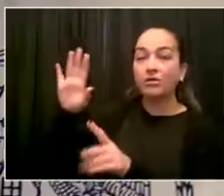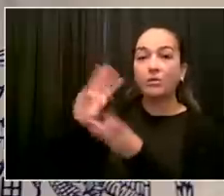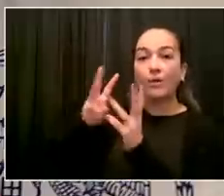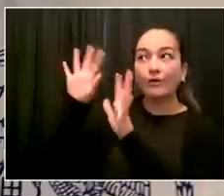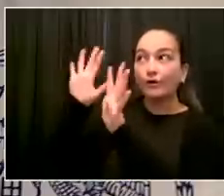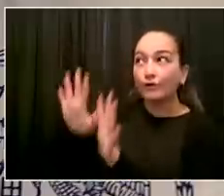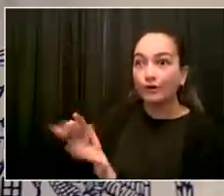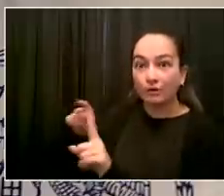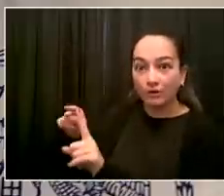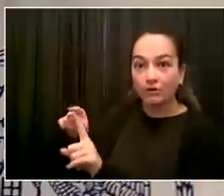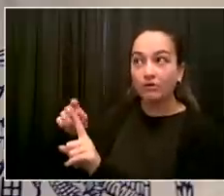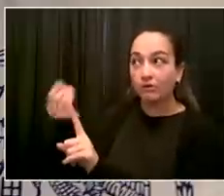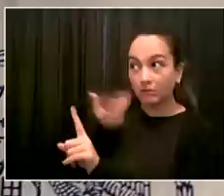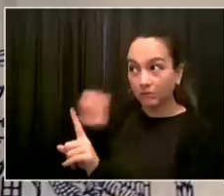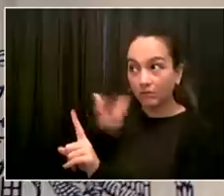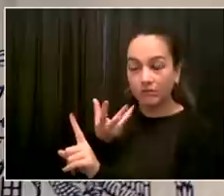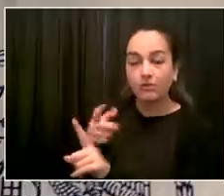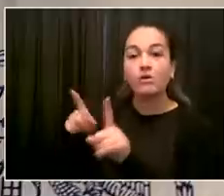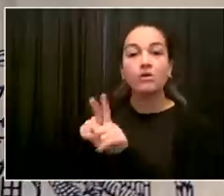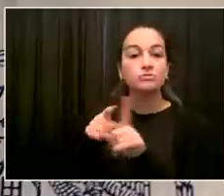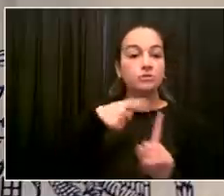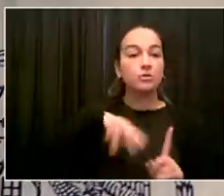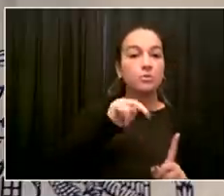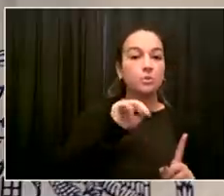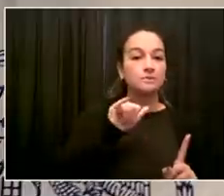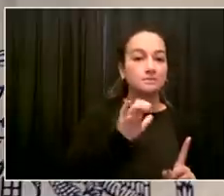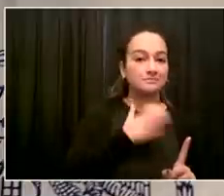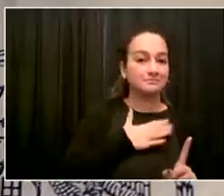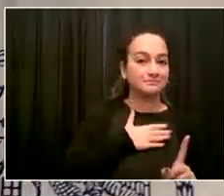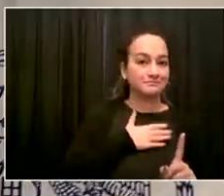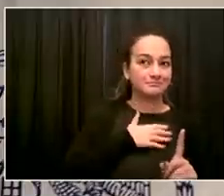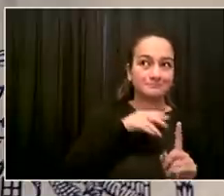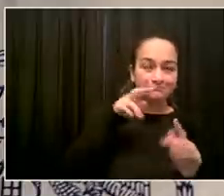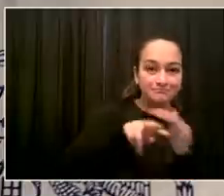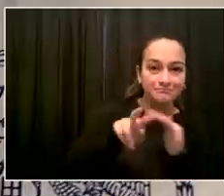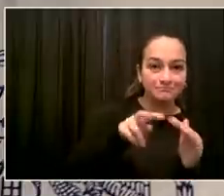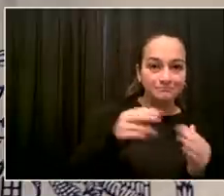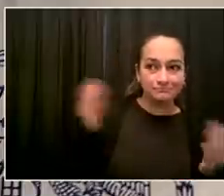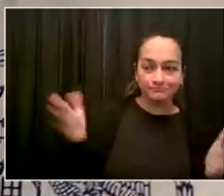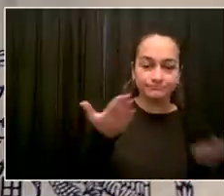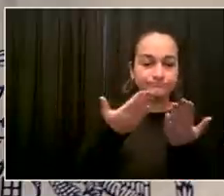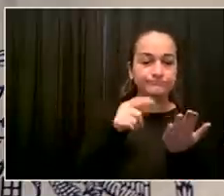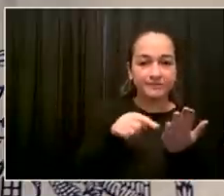Our next question goes to Andrew Siff from WNBC.